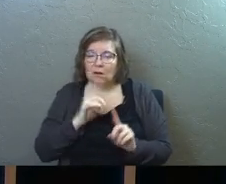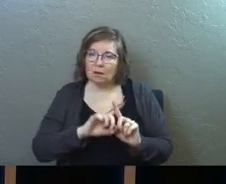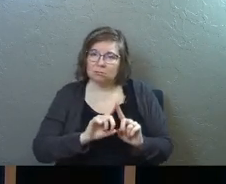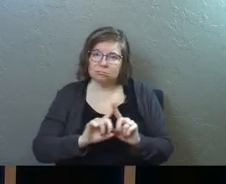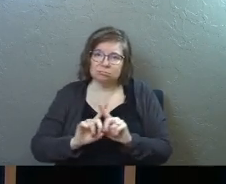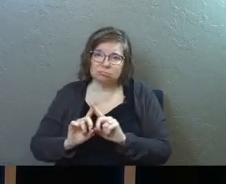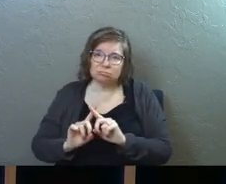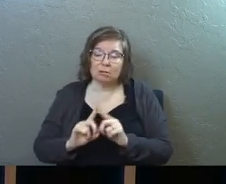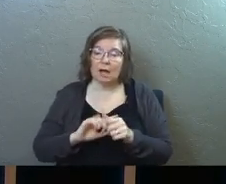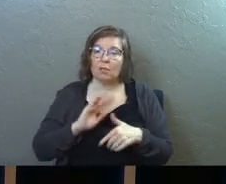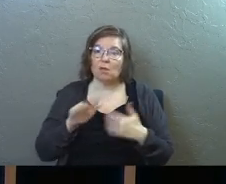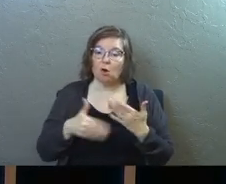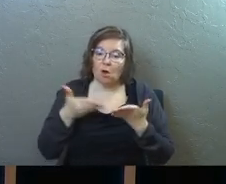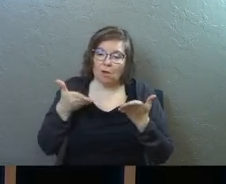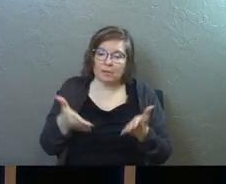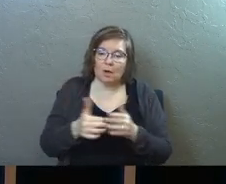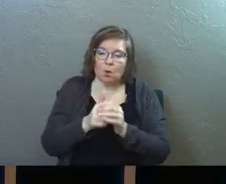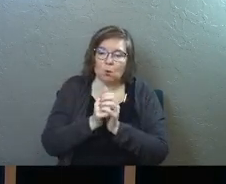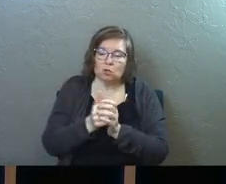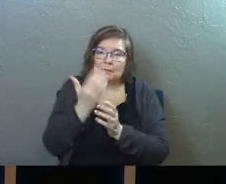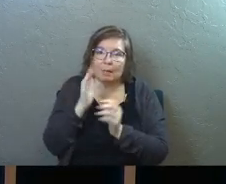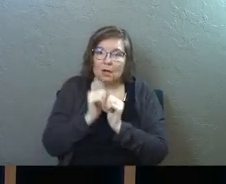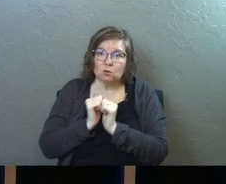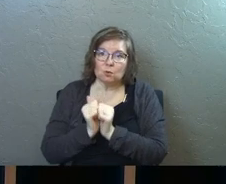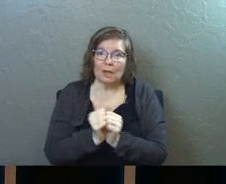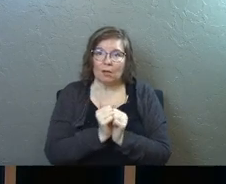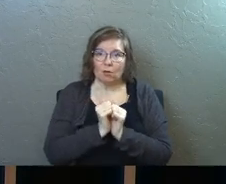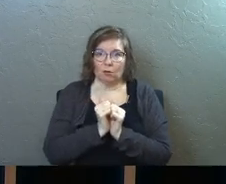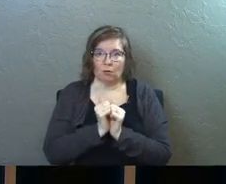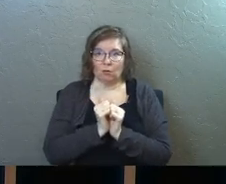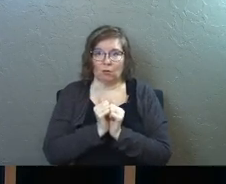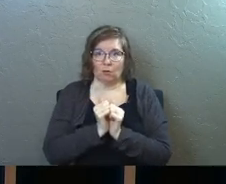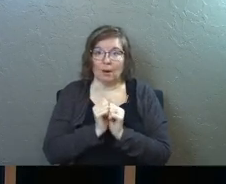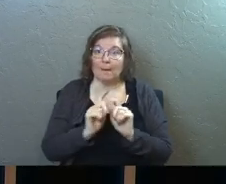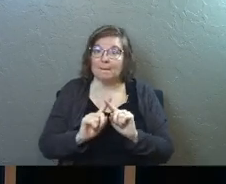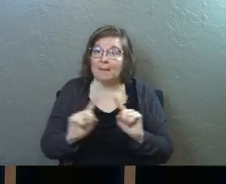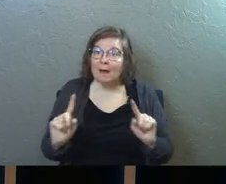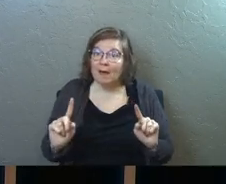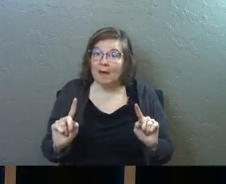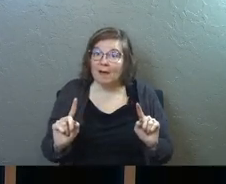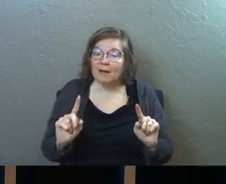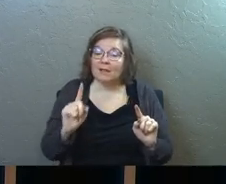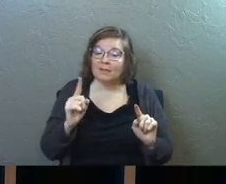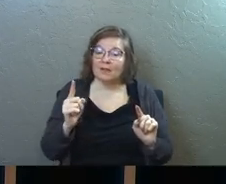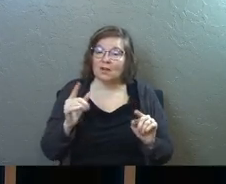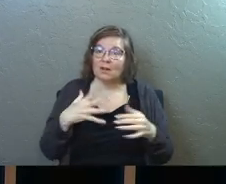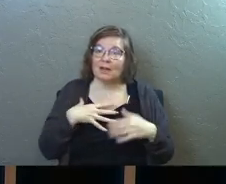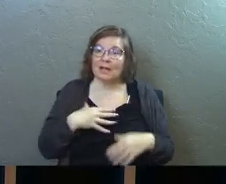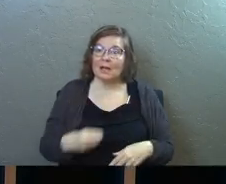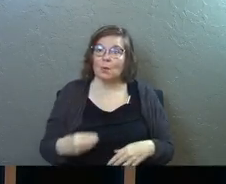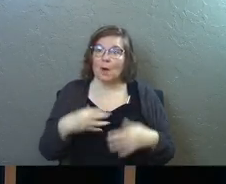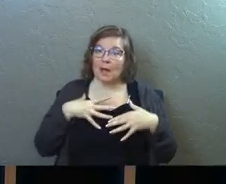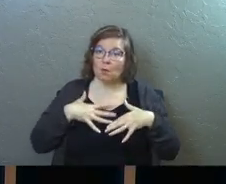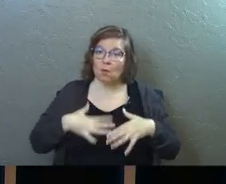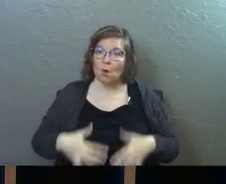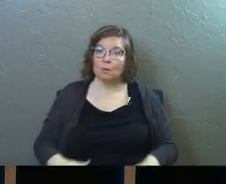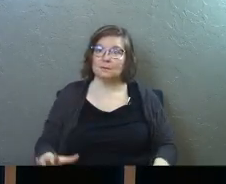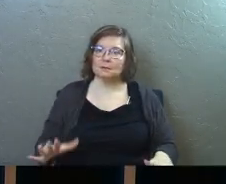and they're all there worshiping God together but they're in white robes